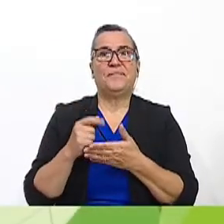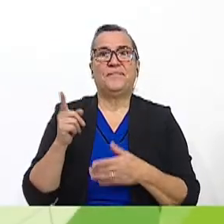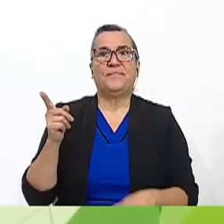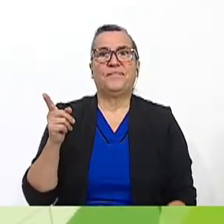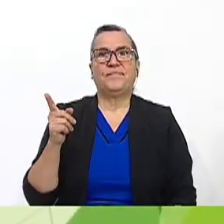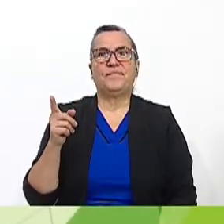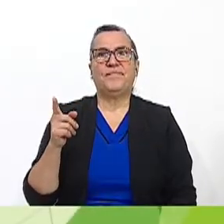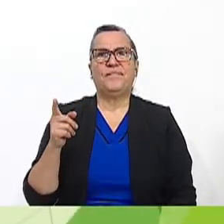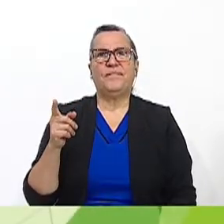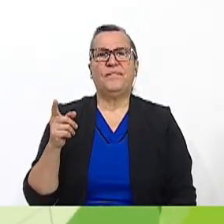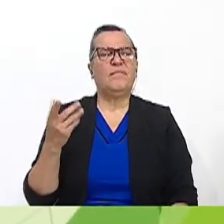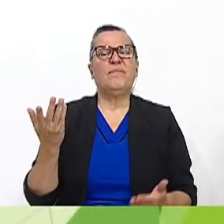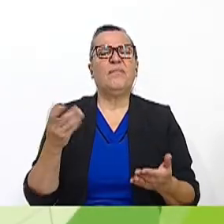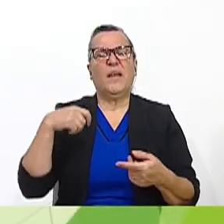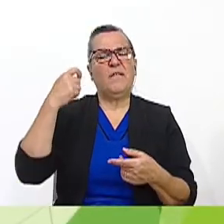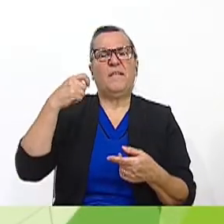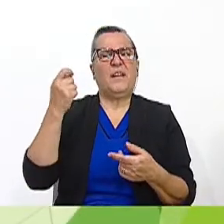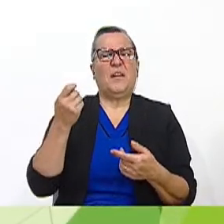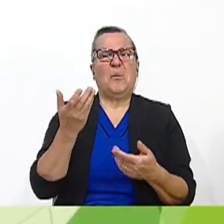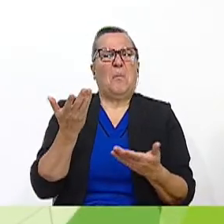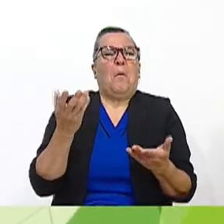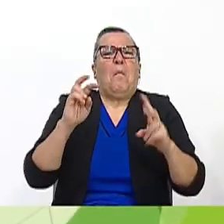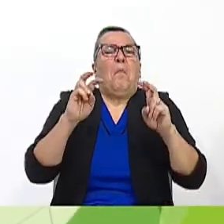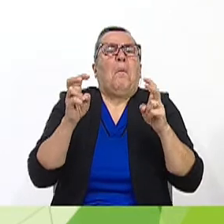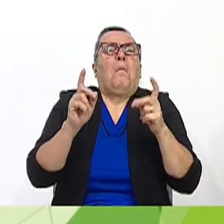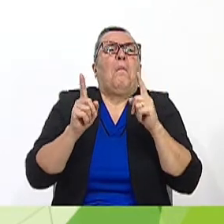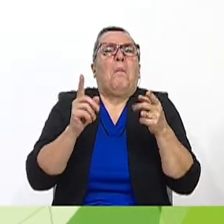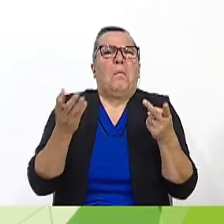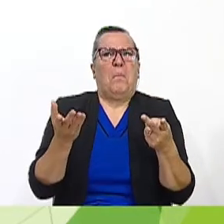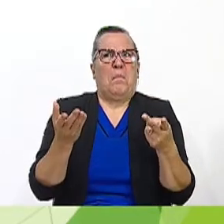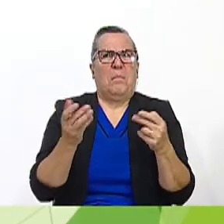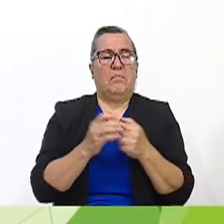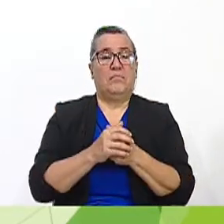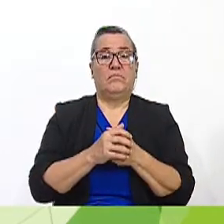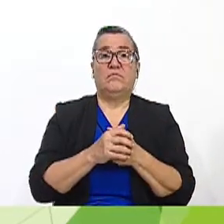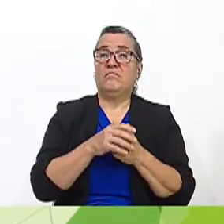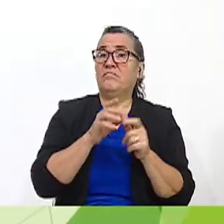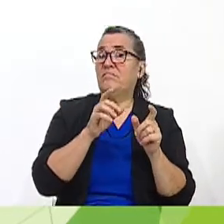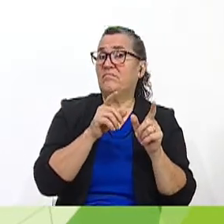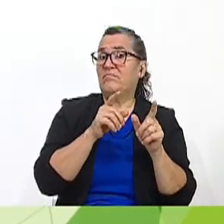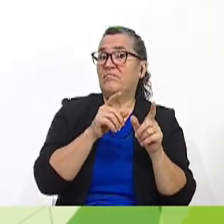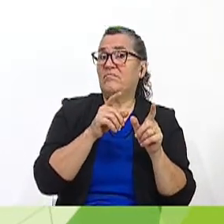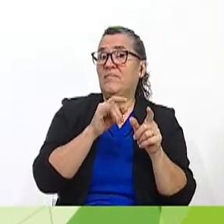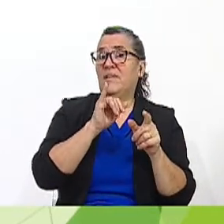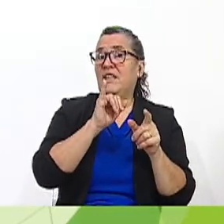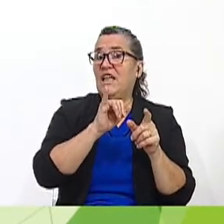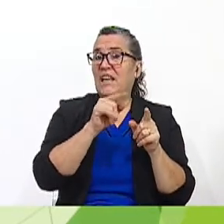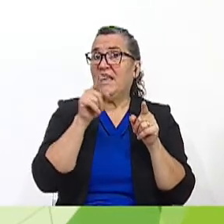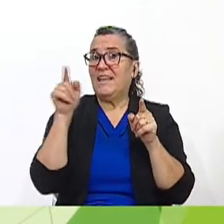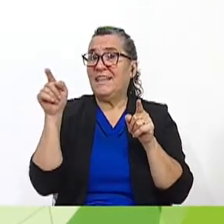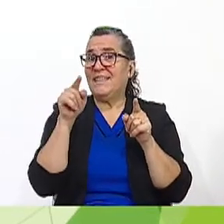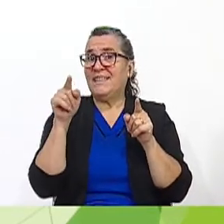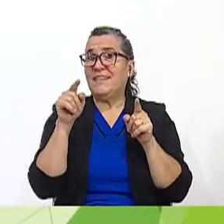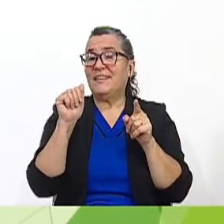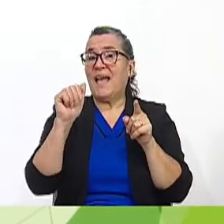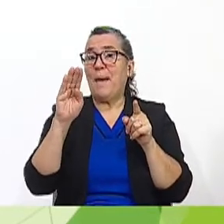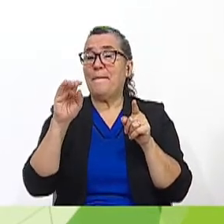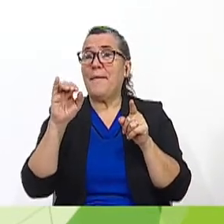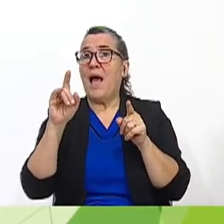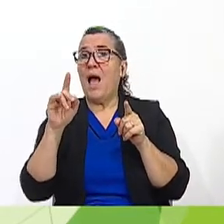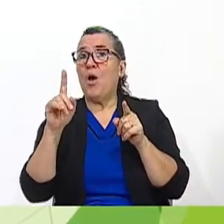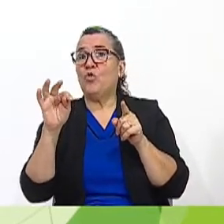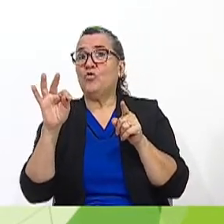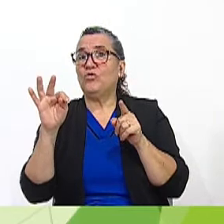Okay. What is the video about? It's about, just a second, question. It is about